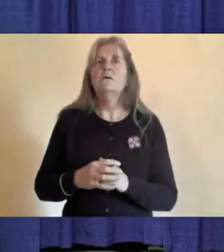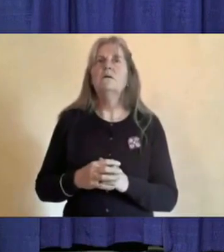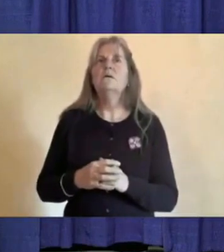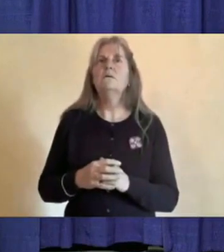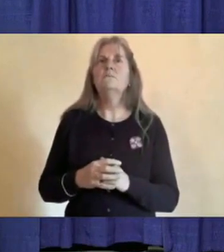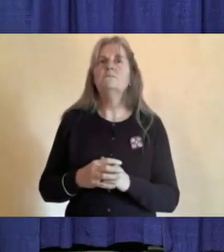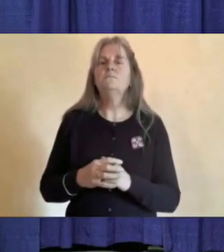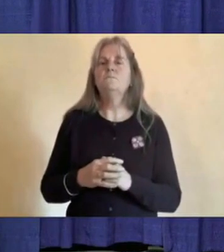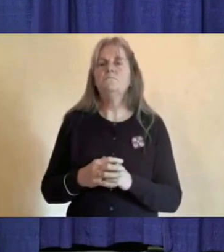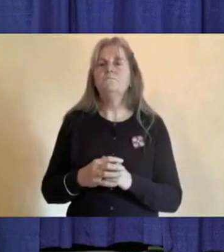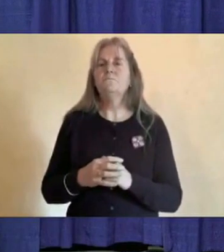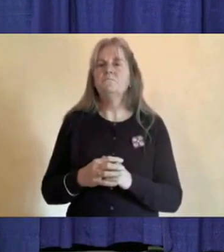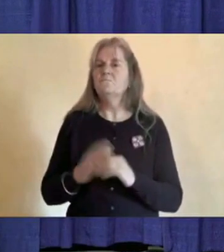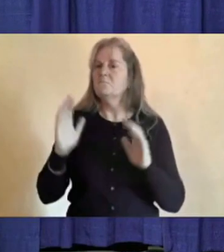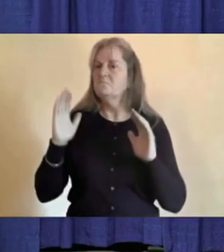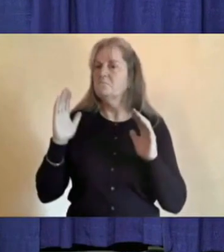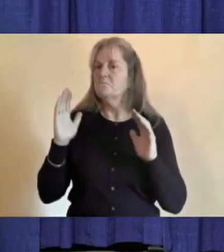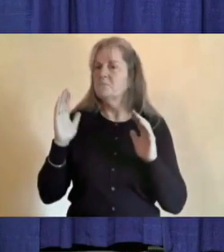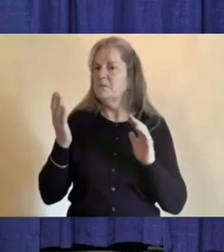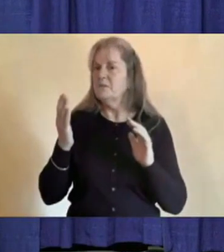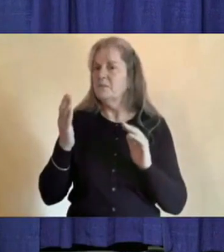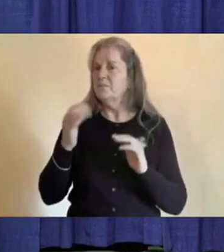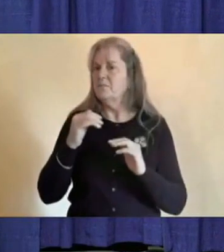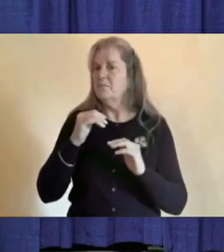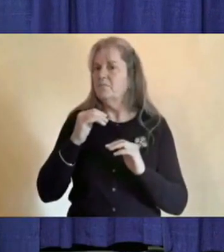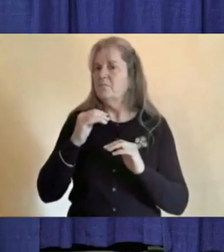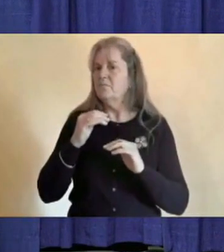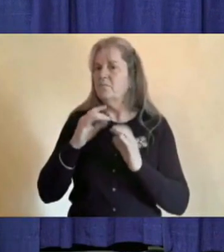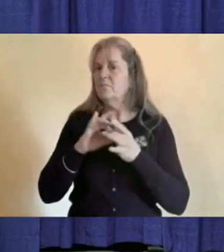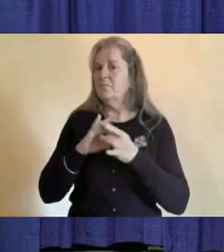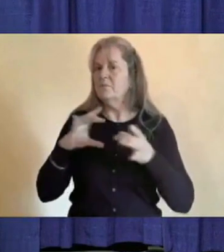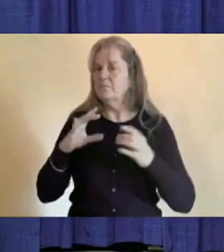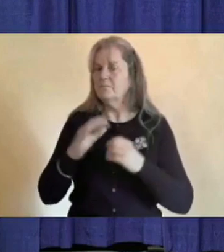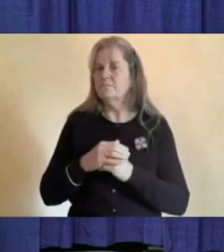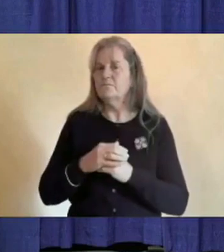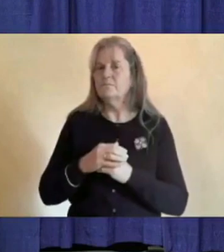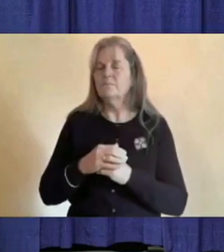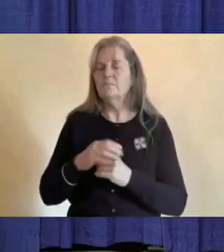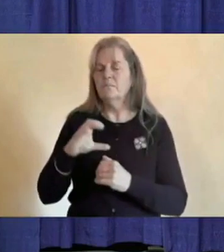Appears we've lost Brenna. Gloriane, Radio-Canada.